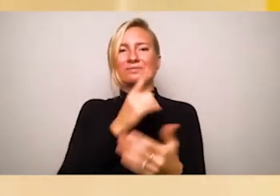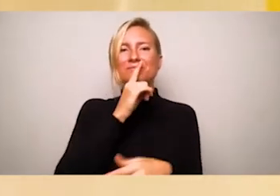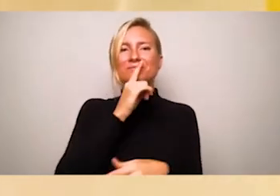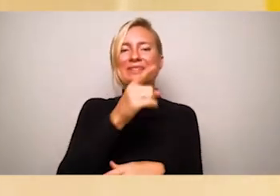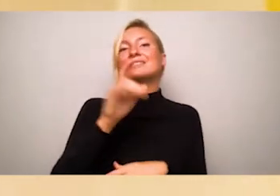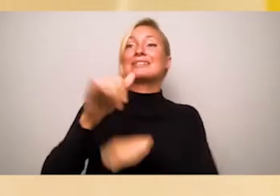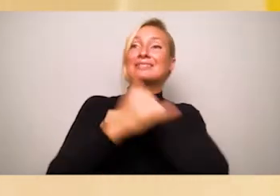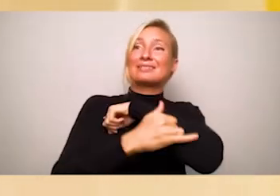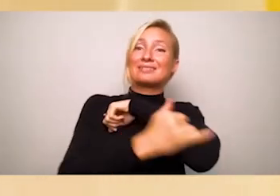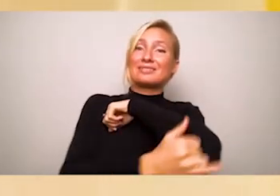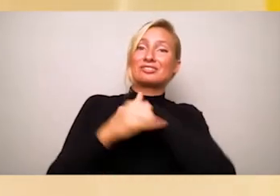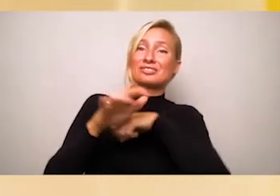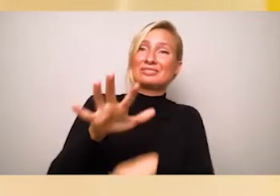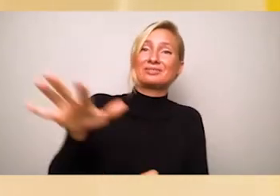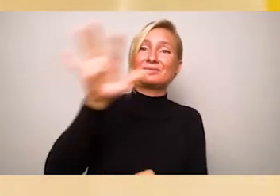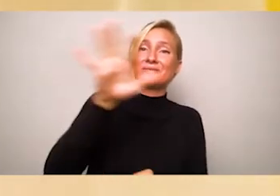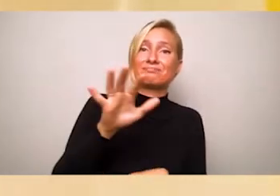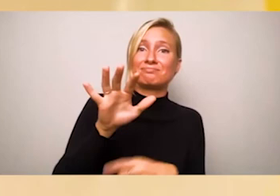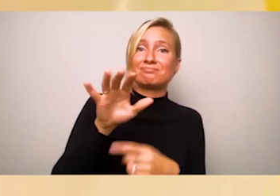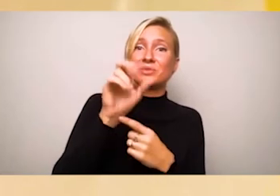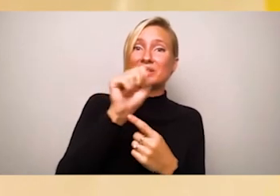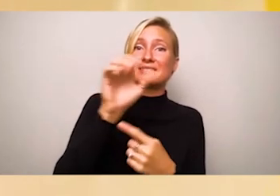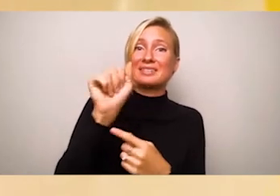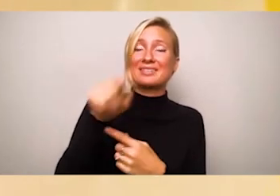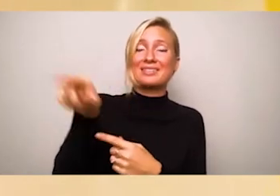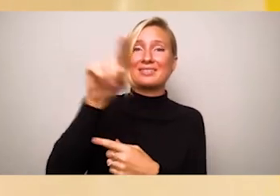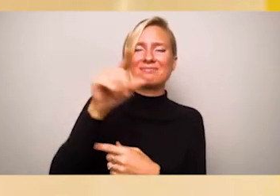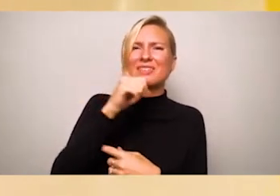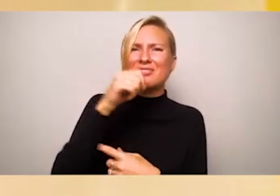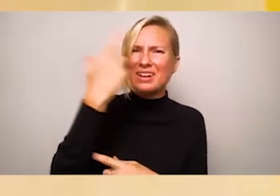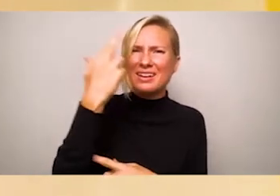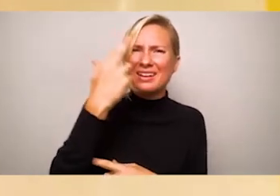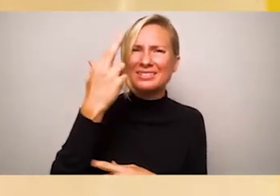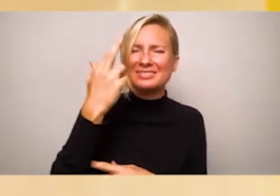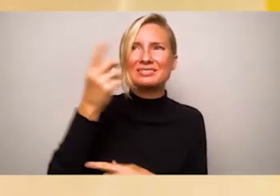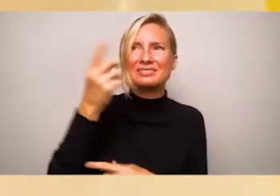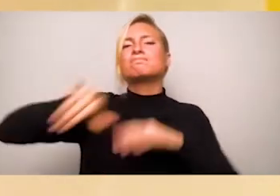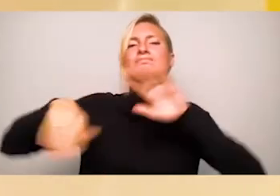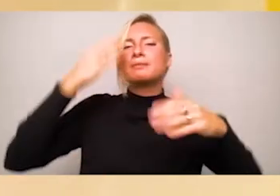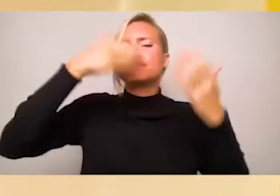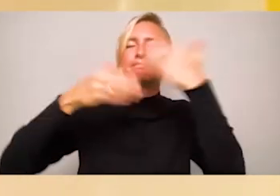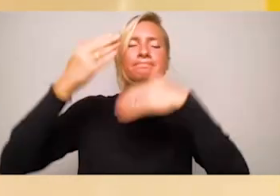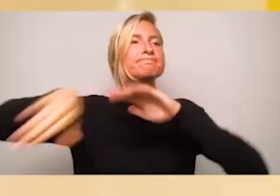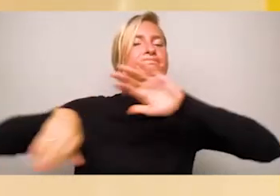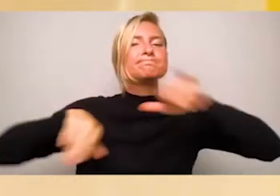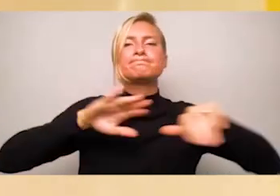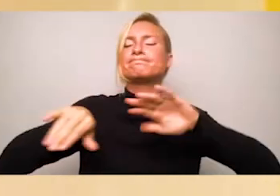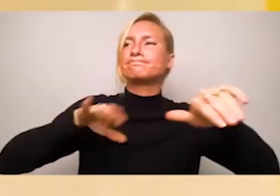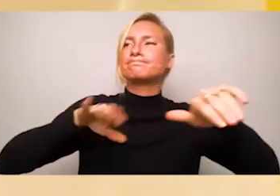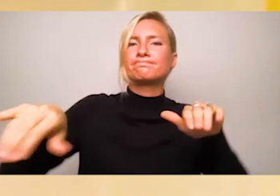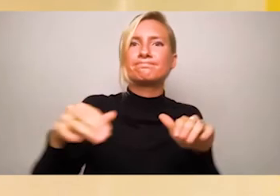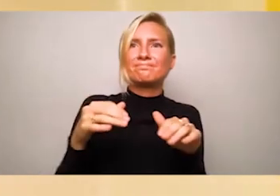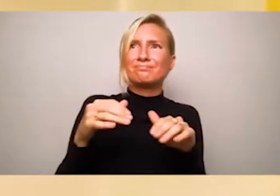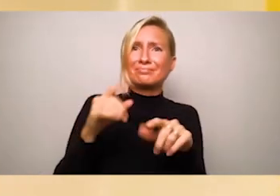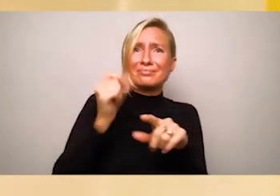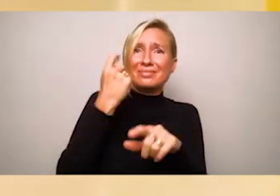on the invisibility of many millions of its own people. Americans too, who also make this